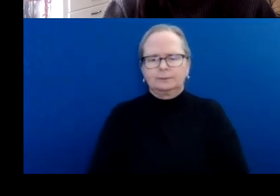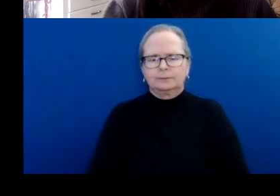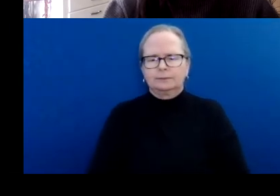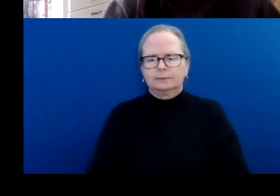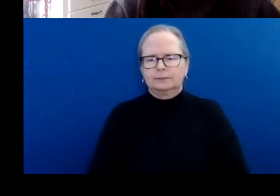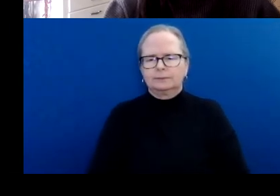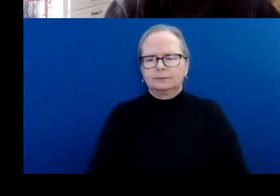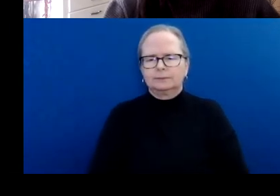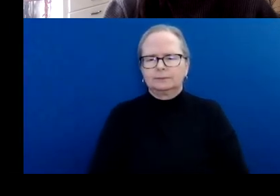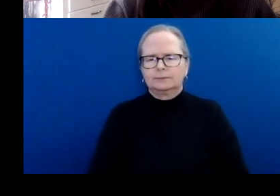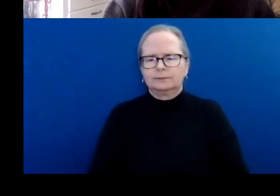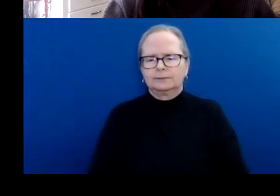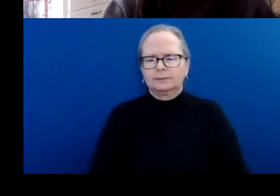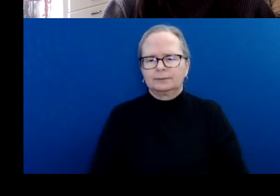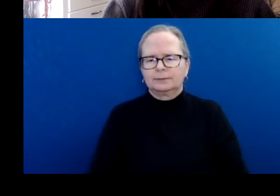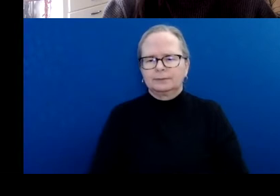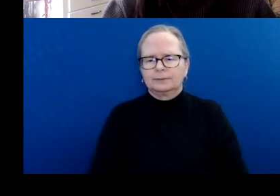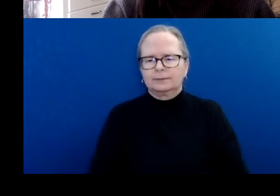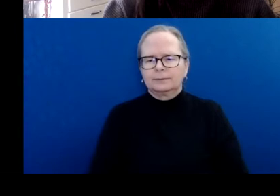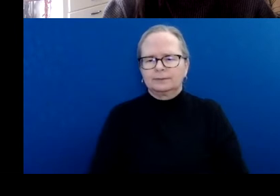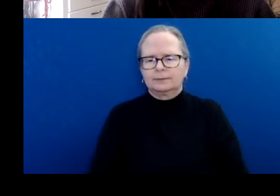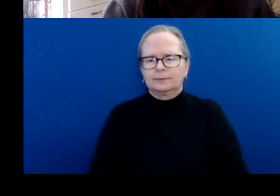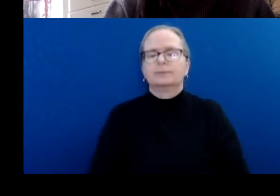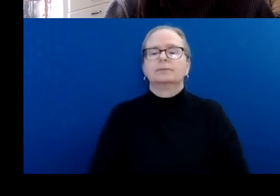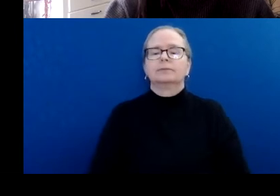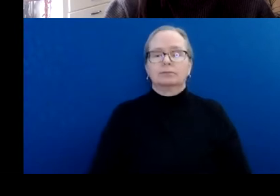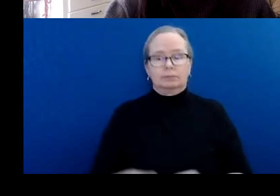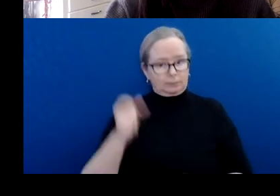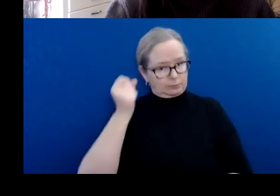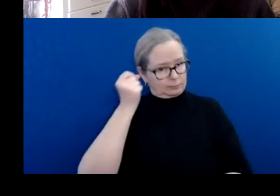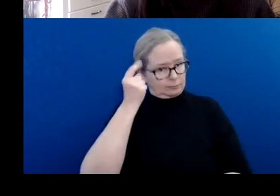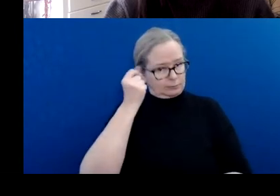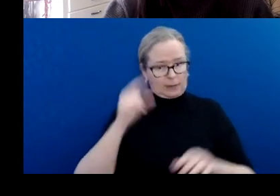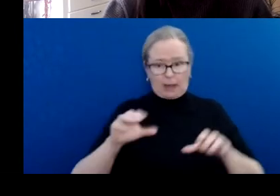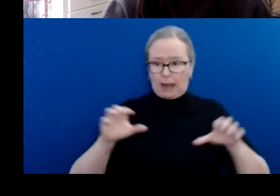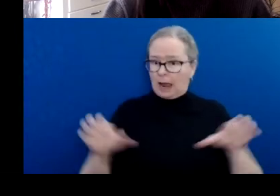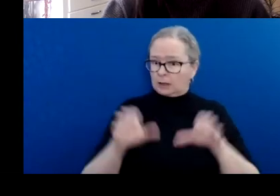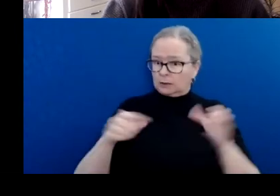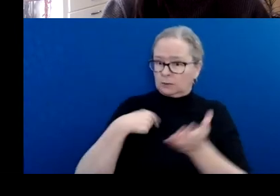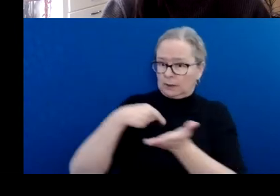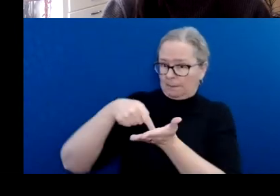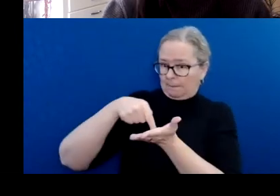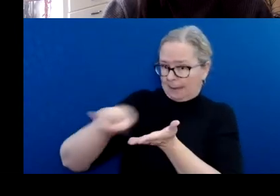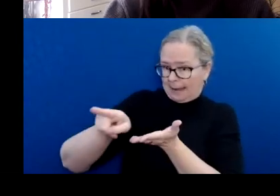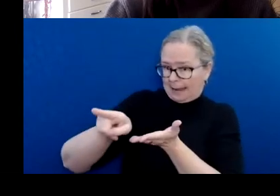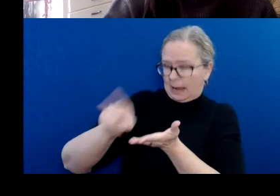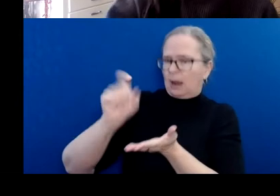Activities funded through this program must be completed within six months of grant notification.